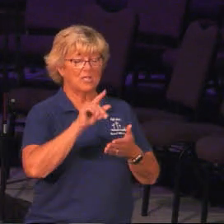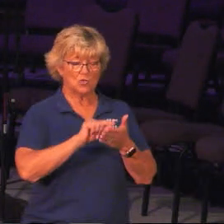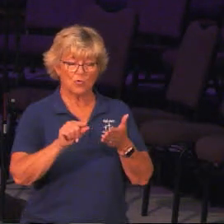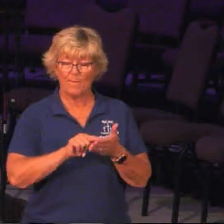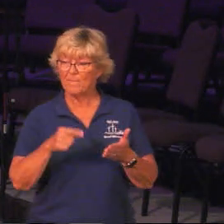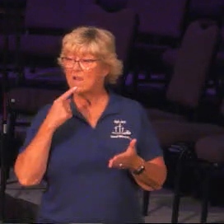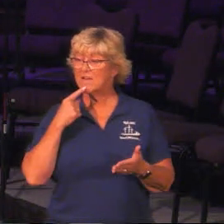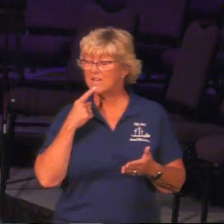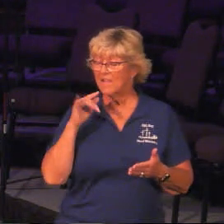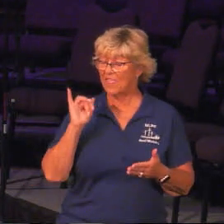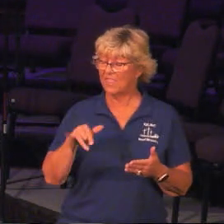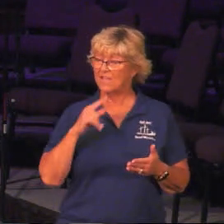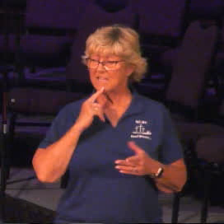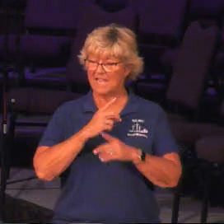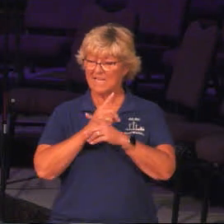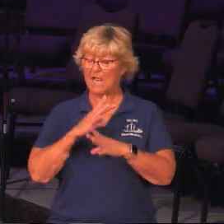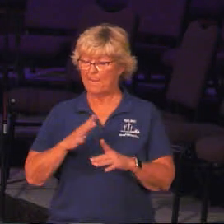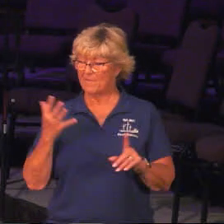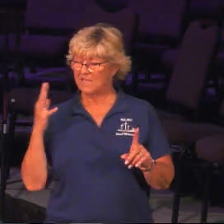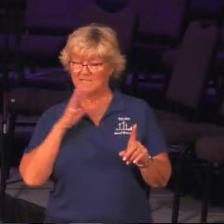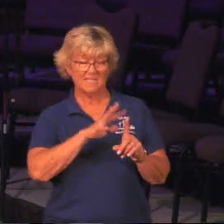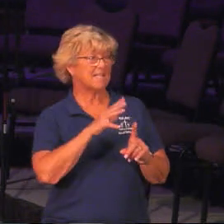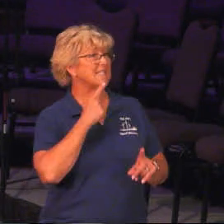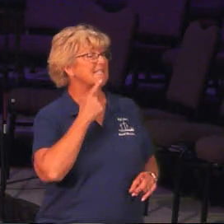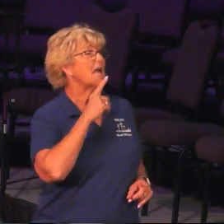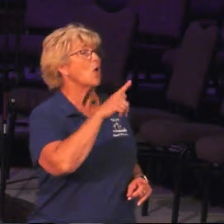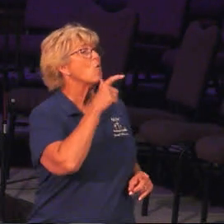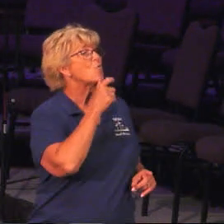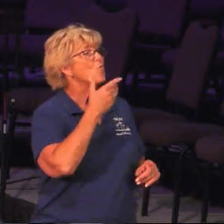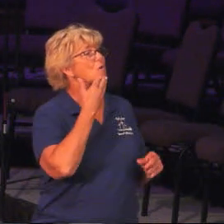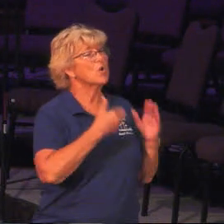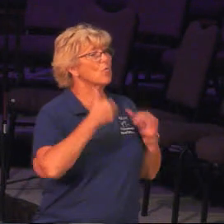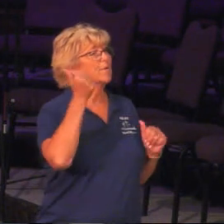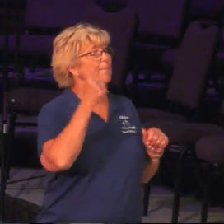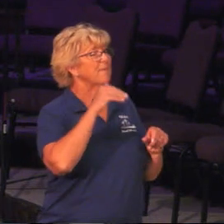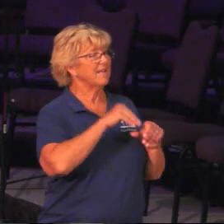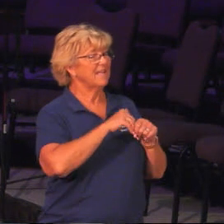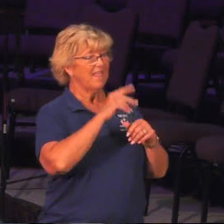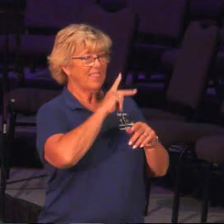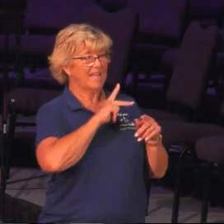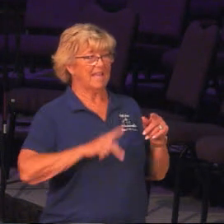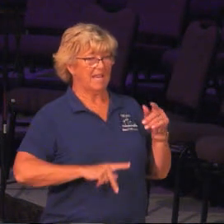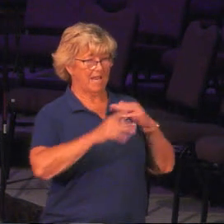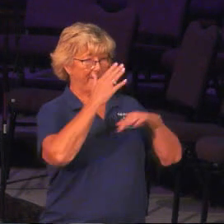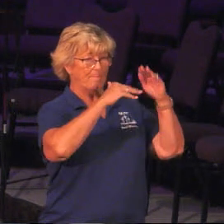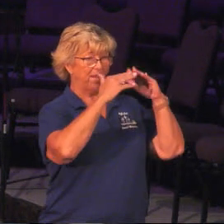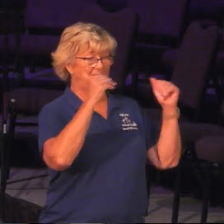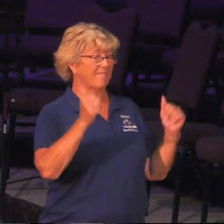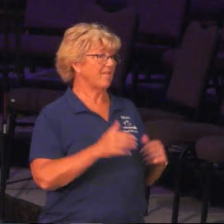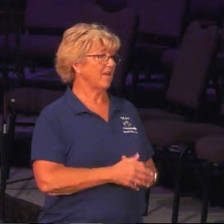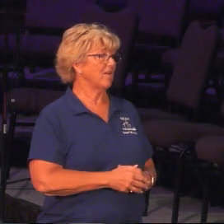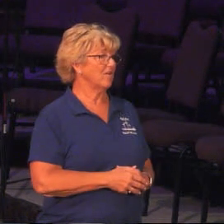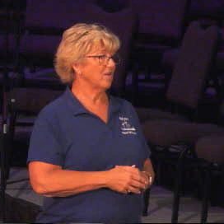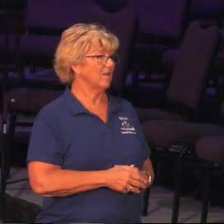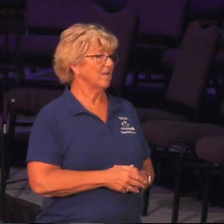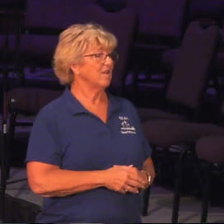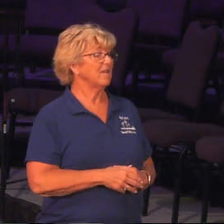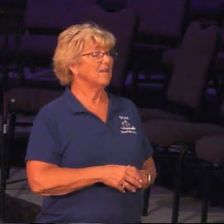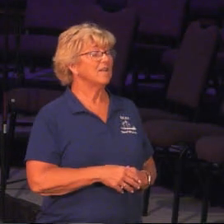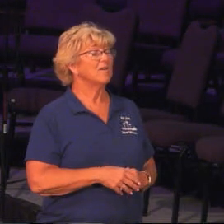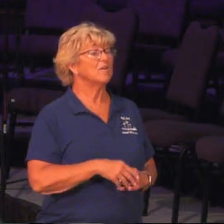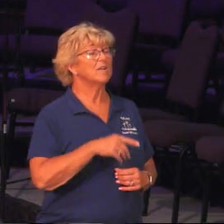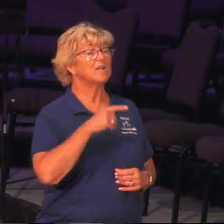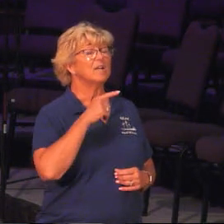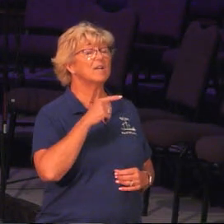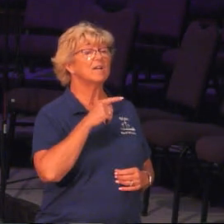reads, at that time the disciples came to Jesus saying, who is greatest in the kingdom of heaven? And calling to him a child, he,